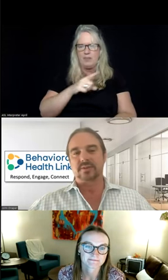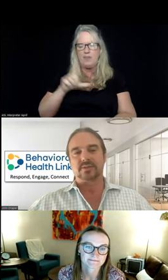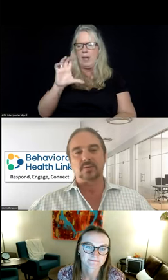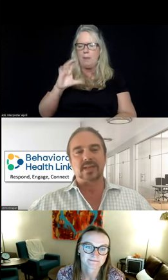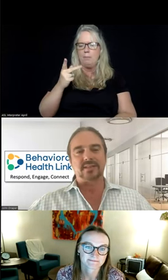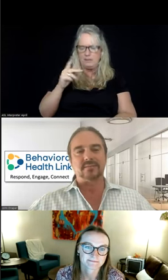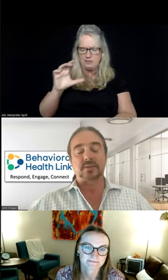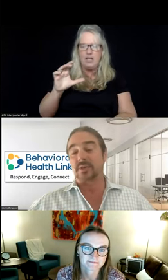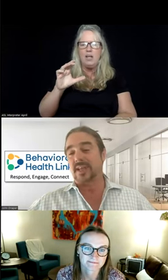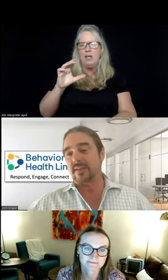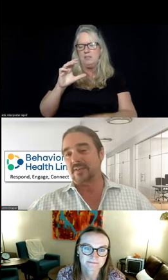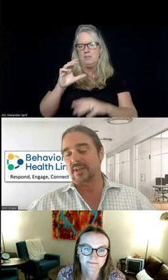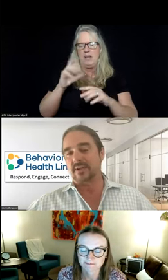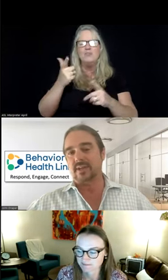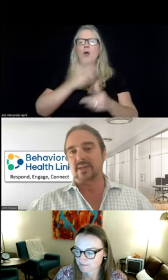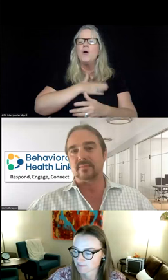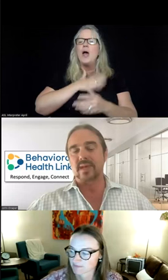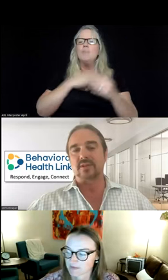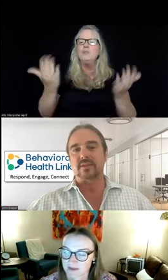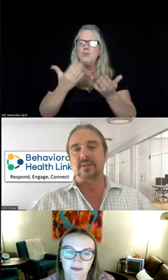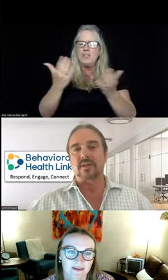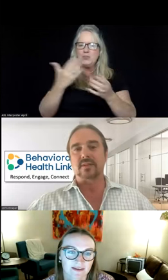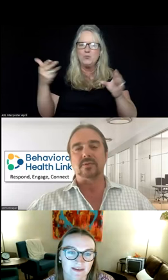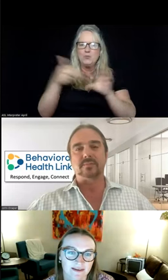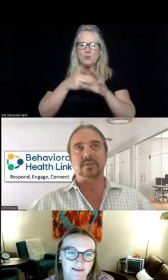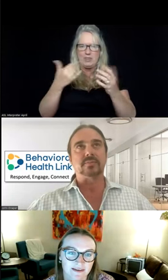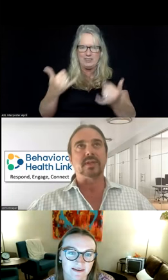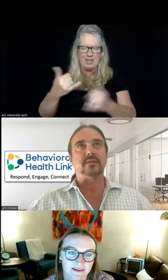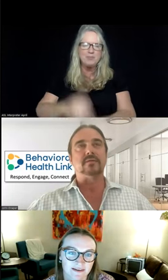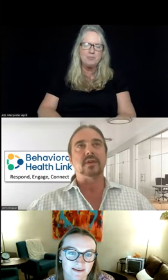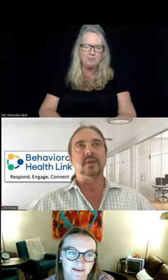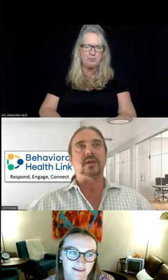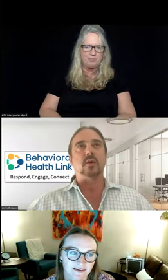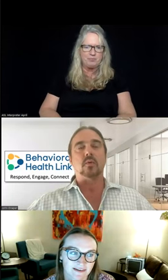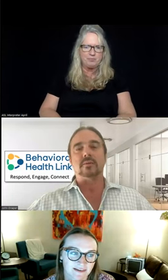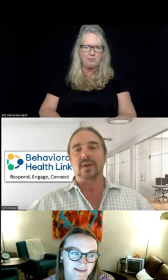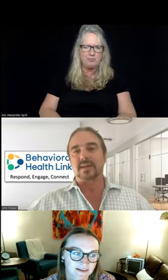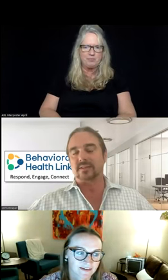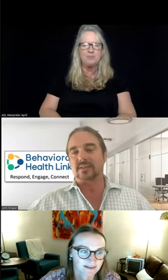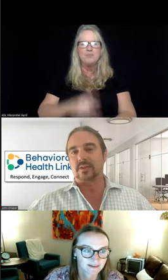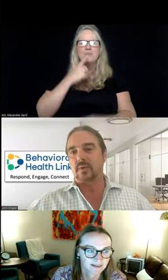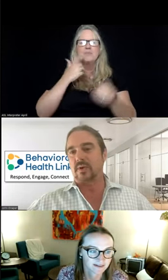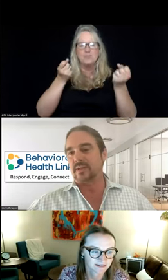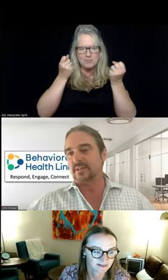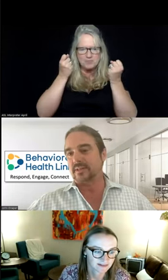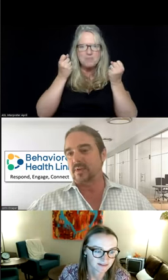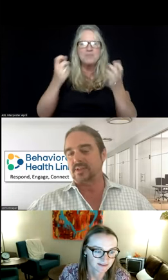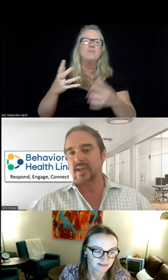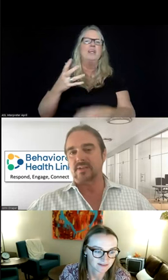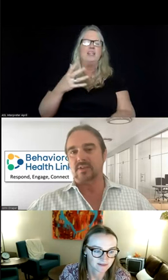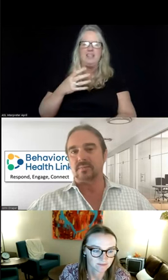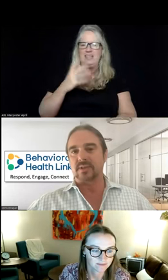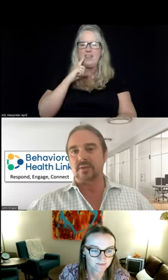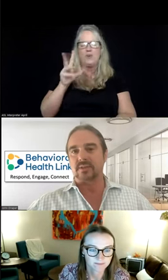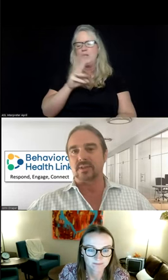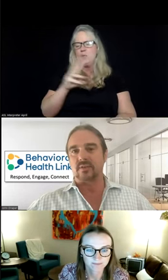Well, it's so glad. So good to have you here. And I imagine I know there's plenty of oil mines going on in West